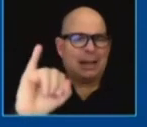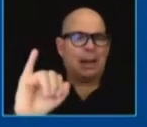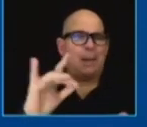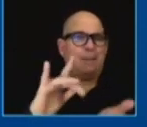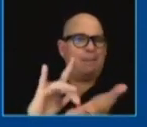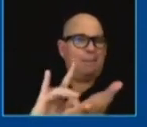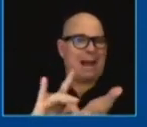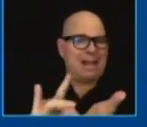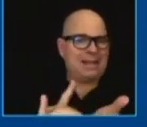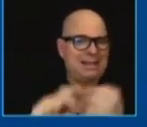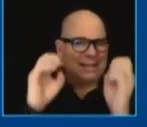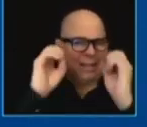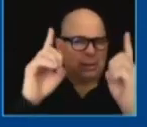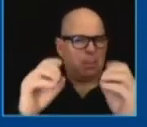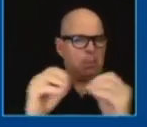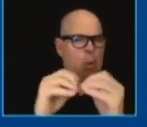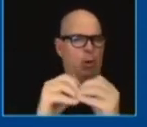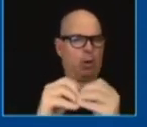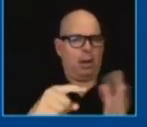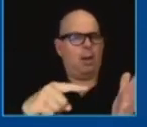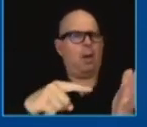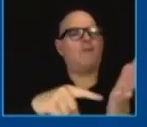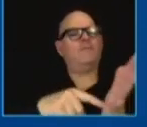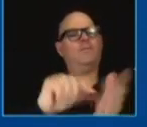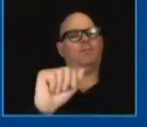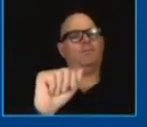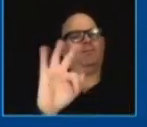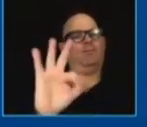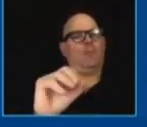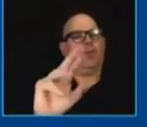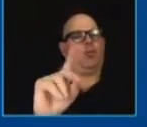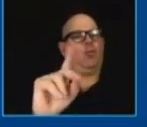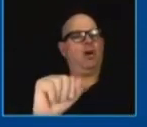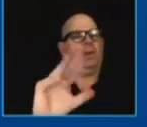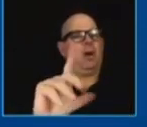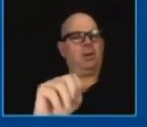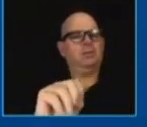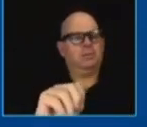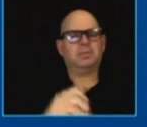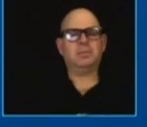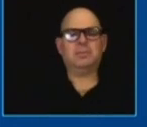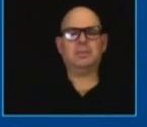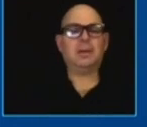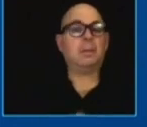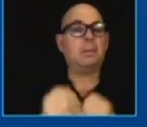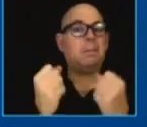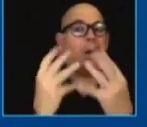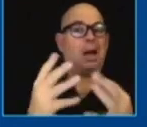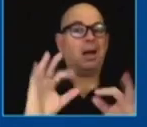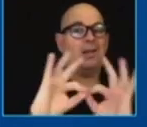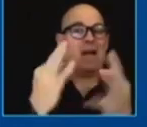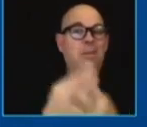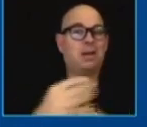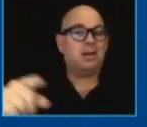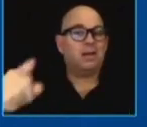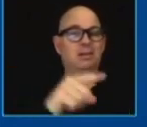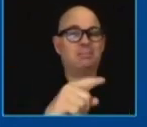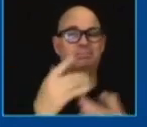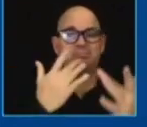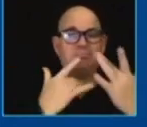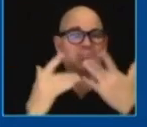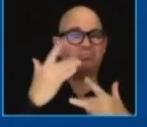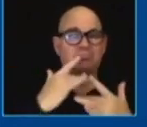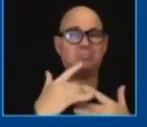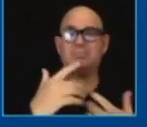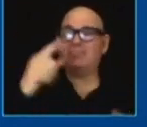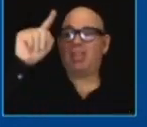just look at what our plan does for child care for many families it would cut the cost in half for child care on